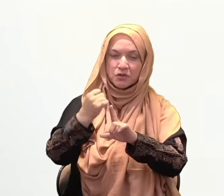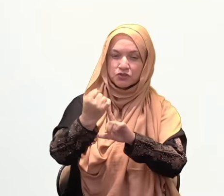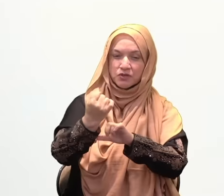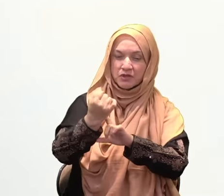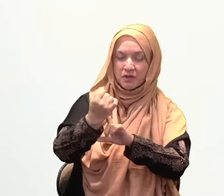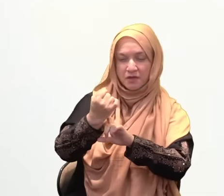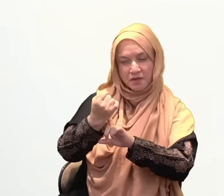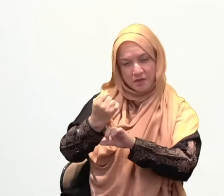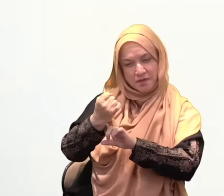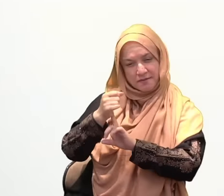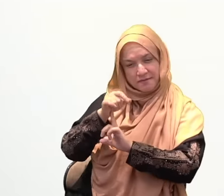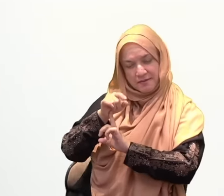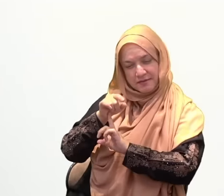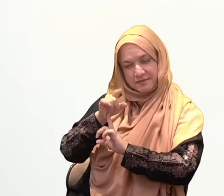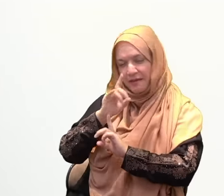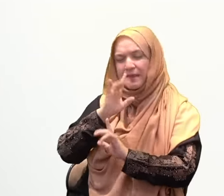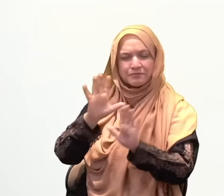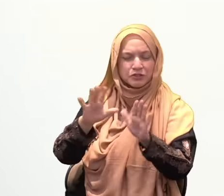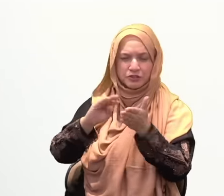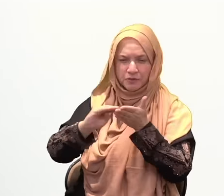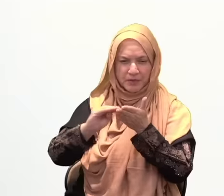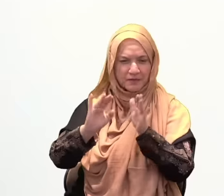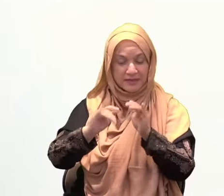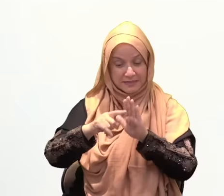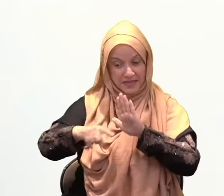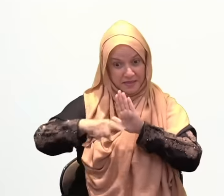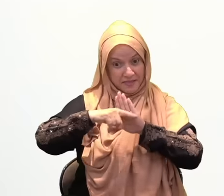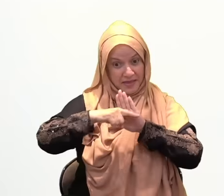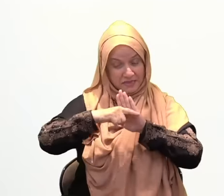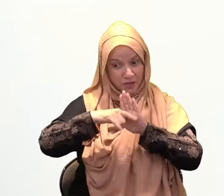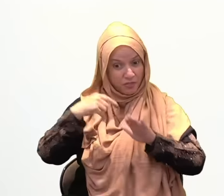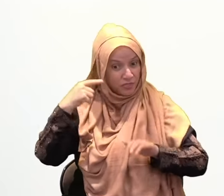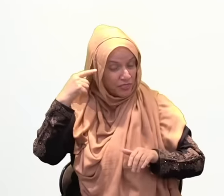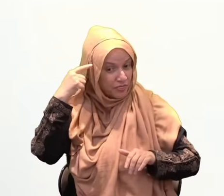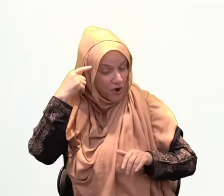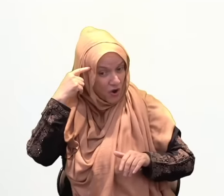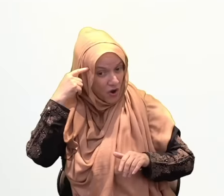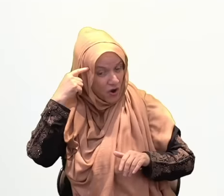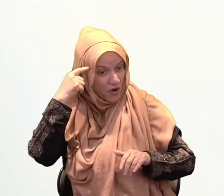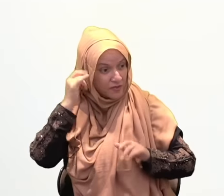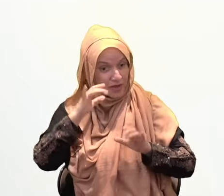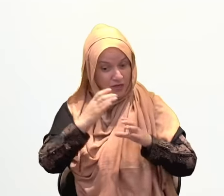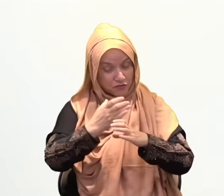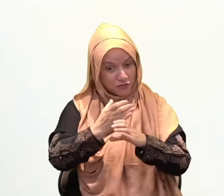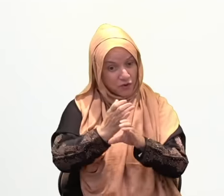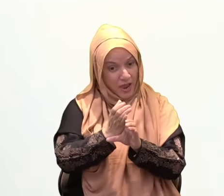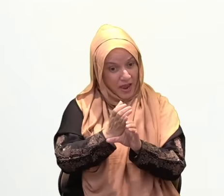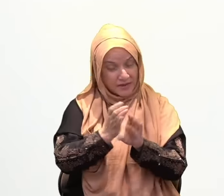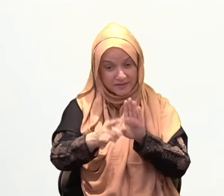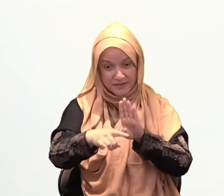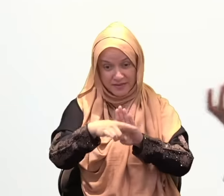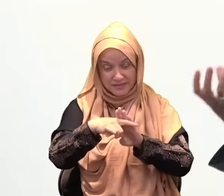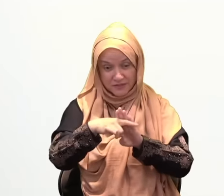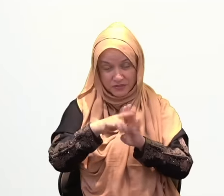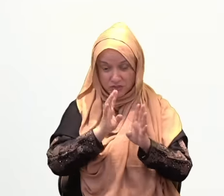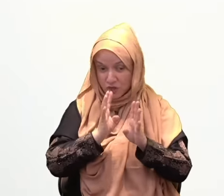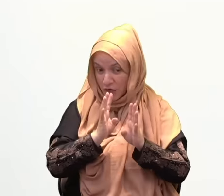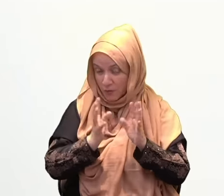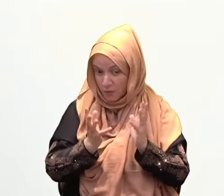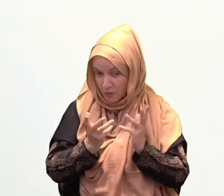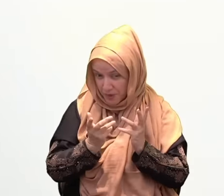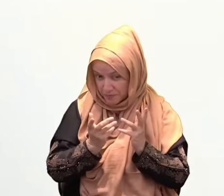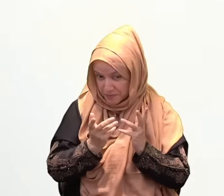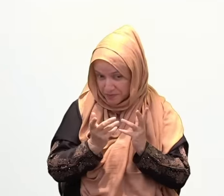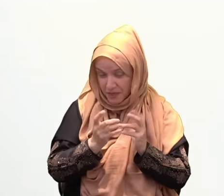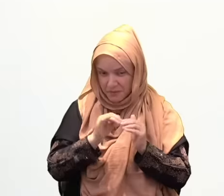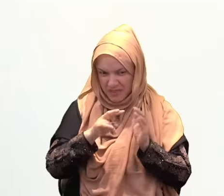as if they have the worst life in the world and the most difficult moments in their lives. Two people with the same circumstances. Ibrahim alayhi